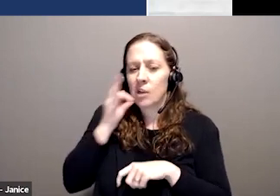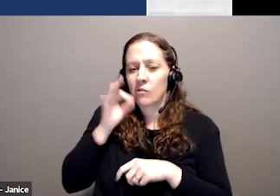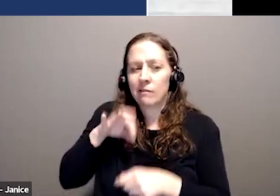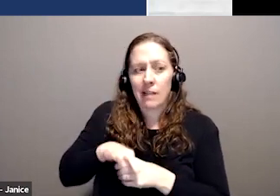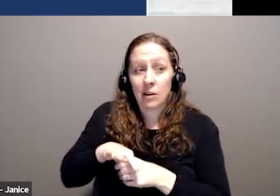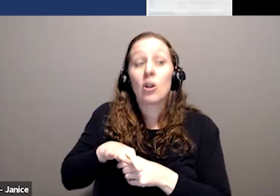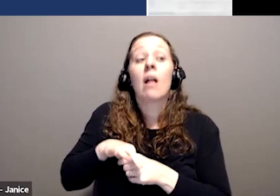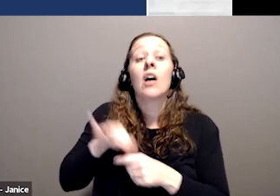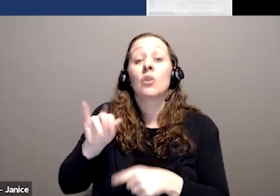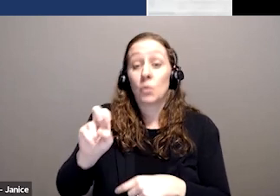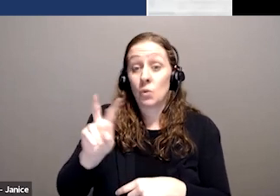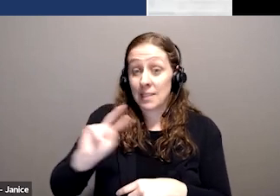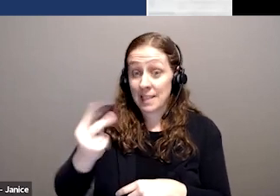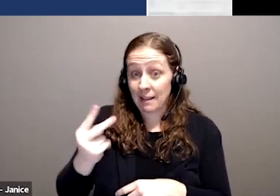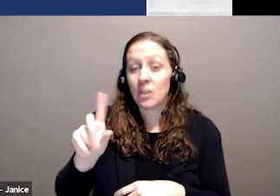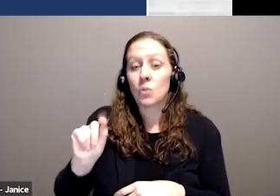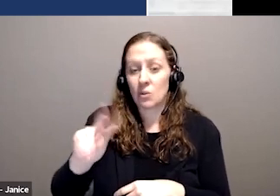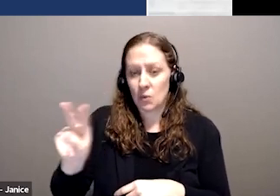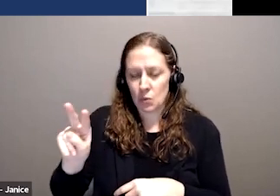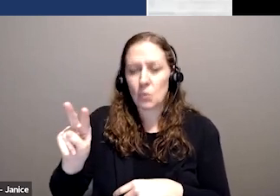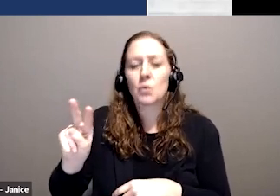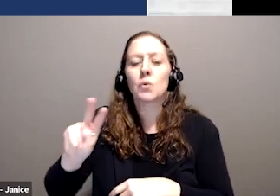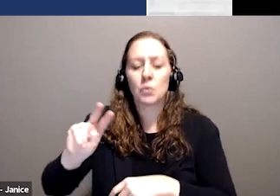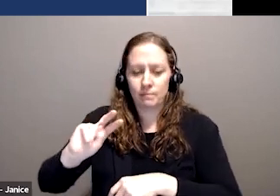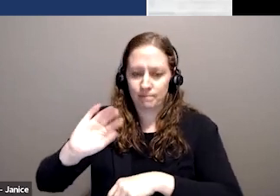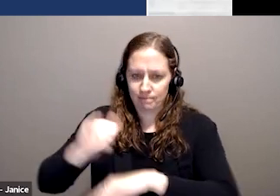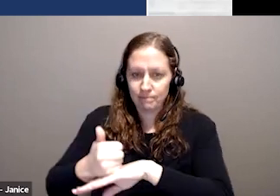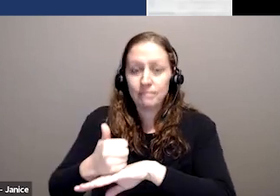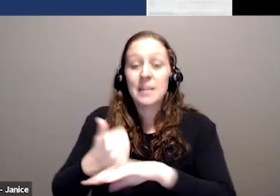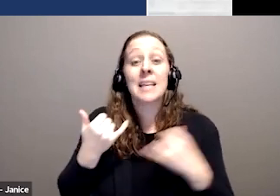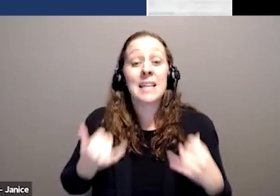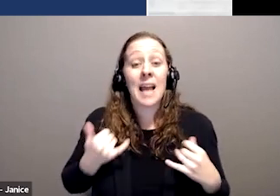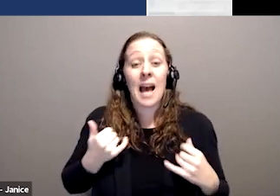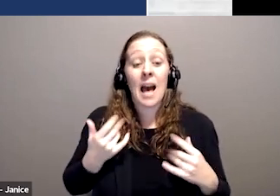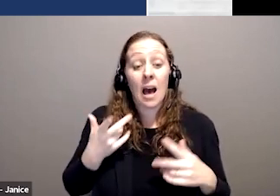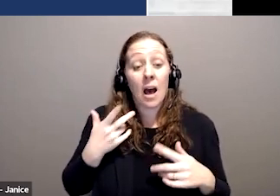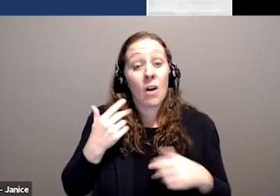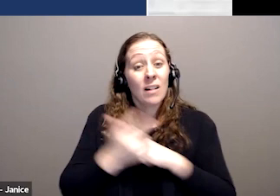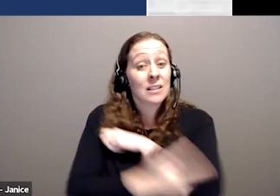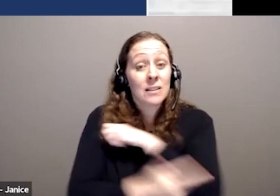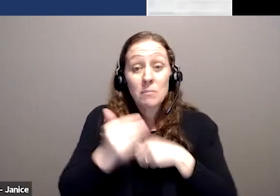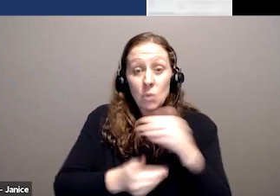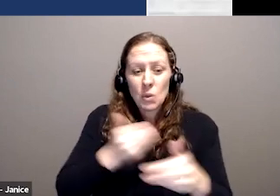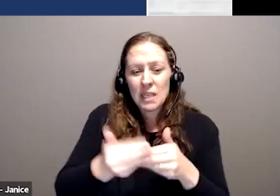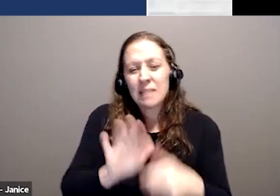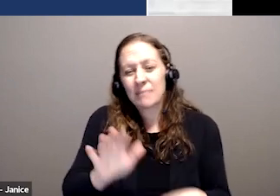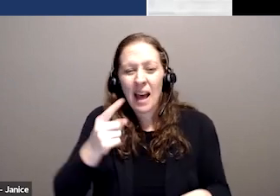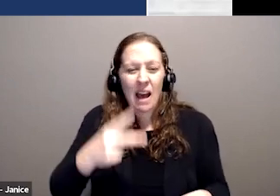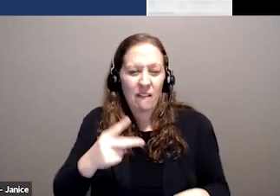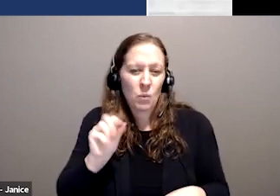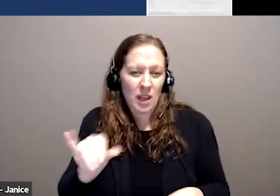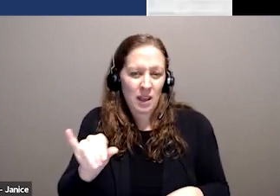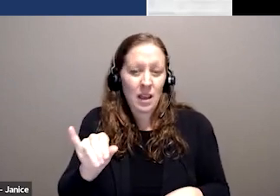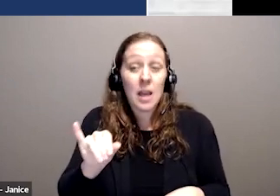2022. It is now halfway through the legislature process, but like I said before, we still don't know what